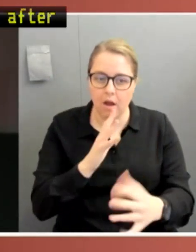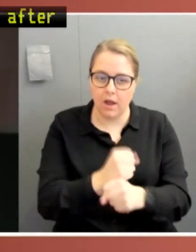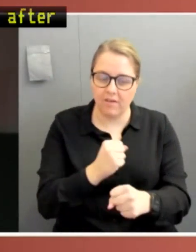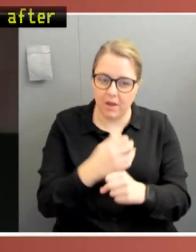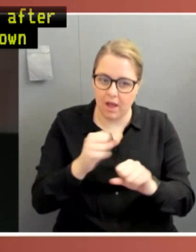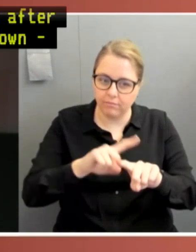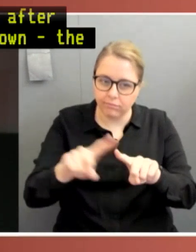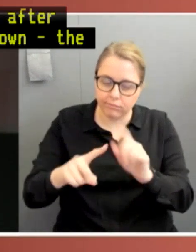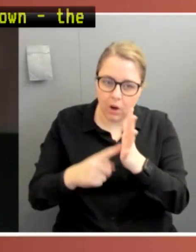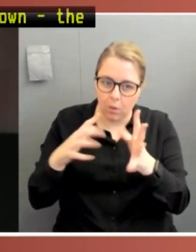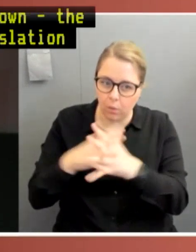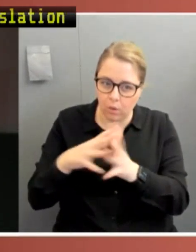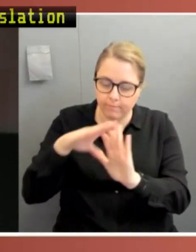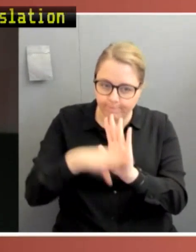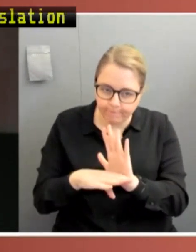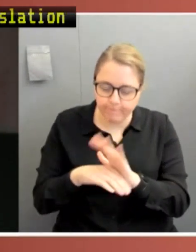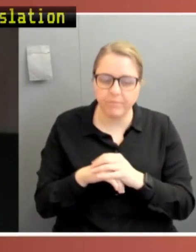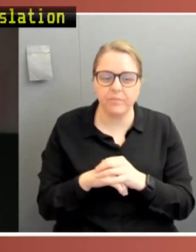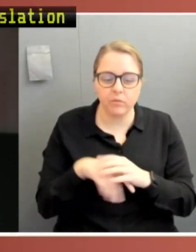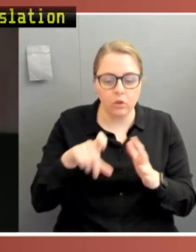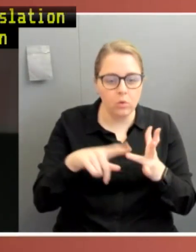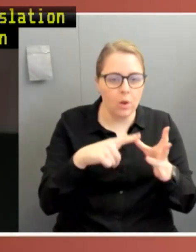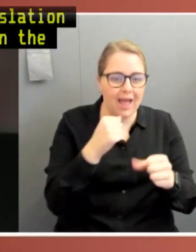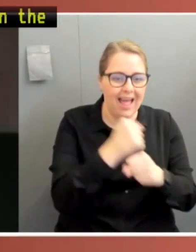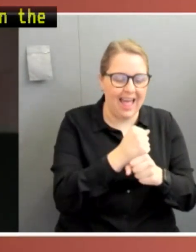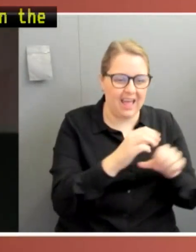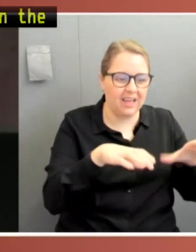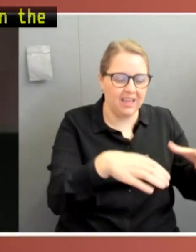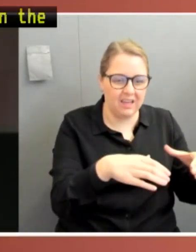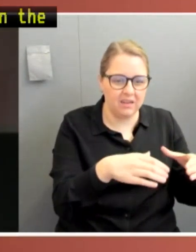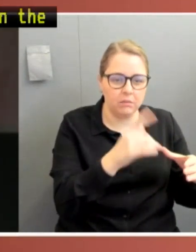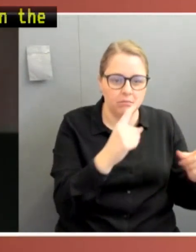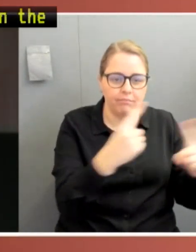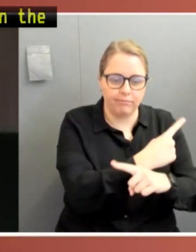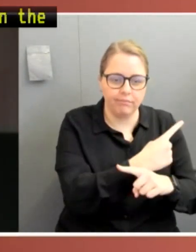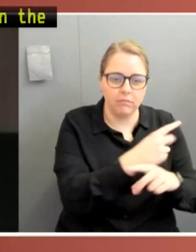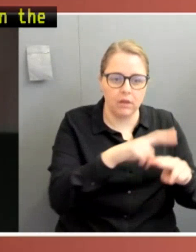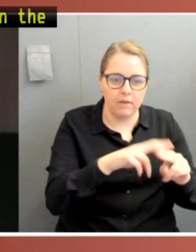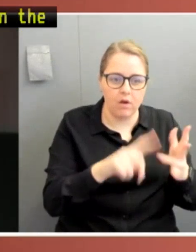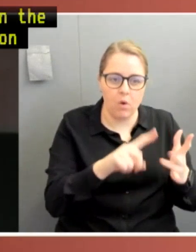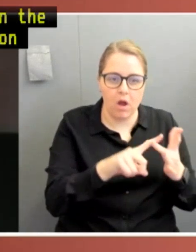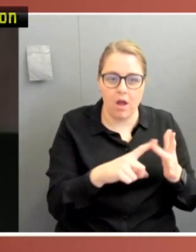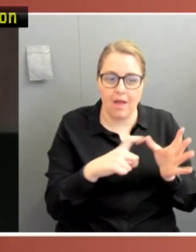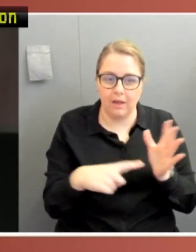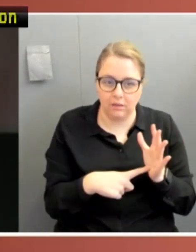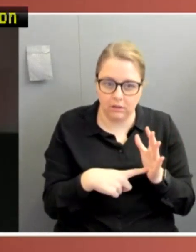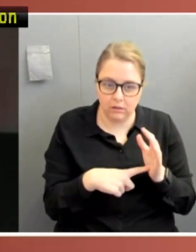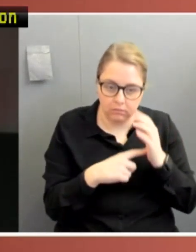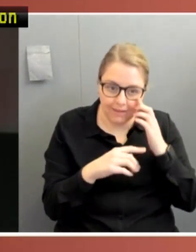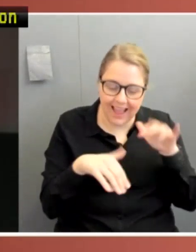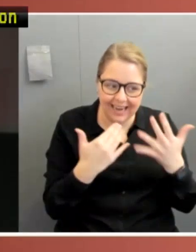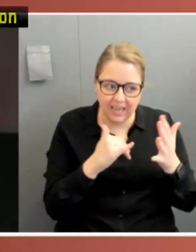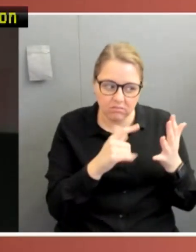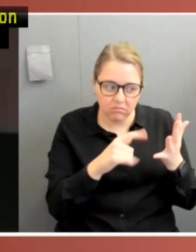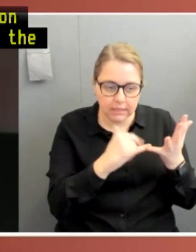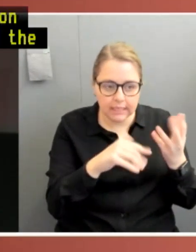overturn the ruling. The COAG Legislation Amendment Bill would amend the FOI Act to expressly include the National Cabinet and any of its subcommittees, providing